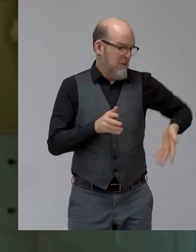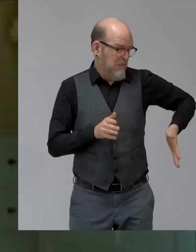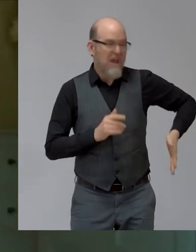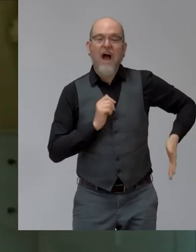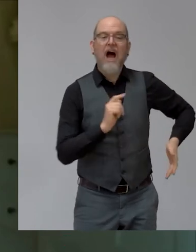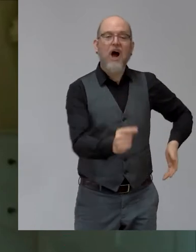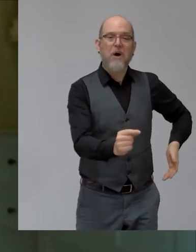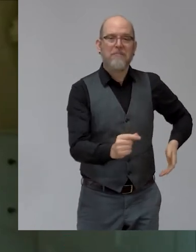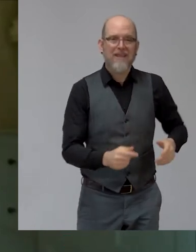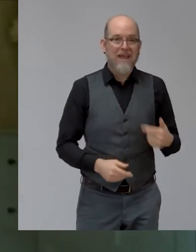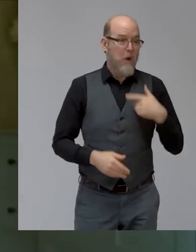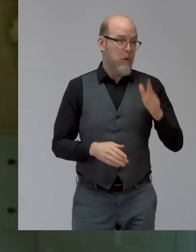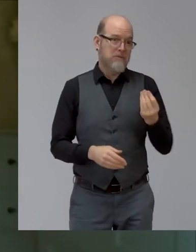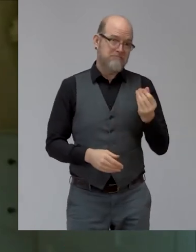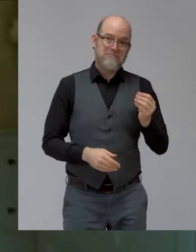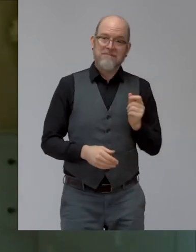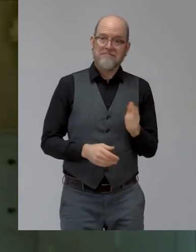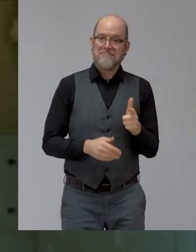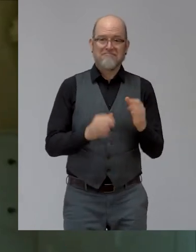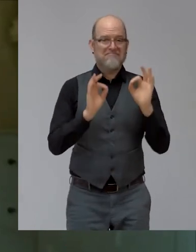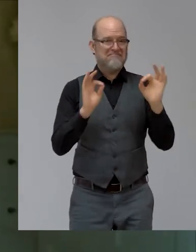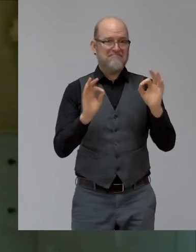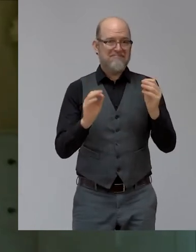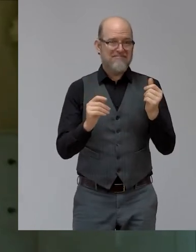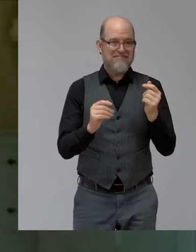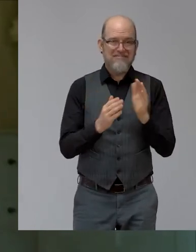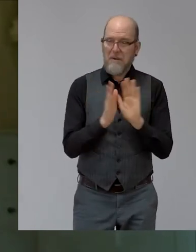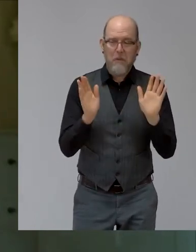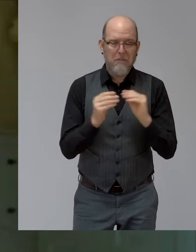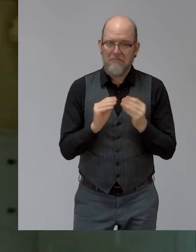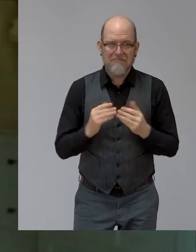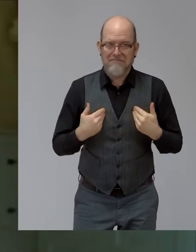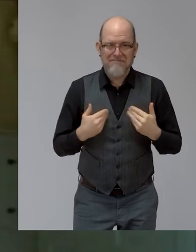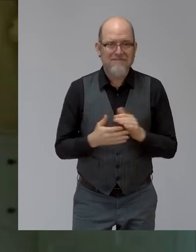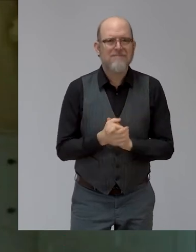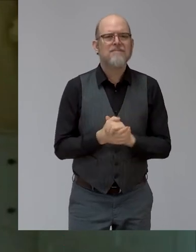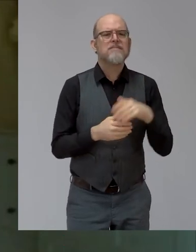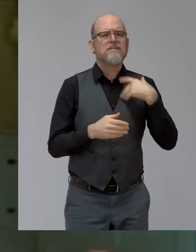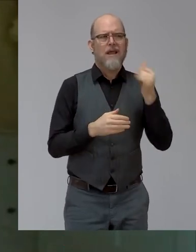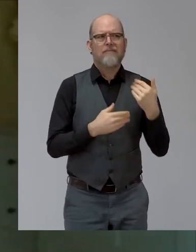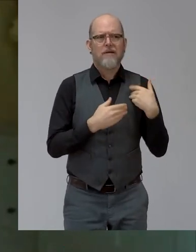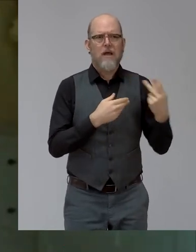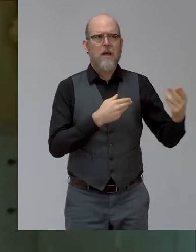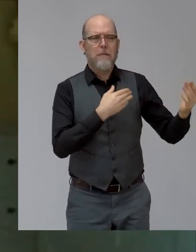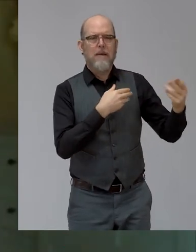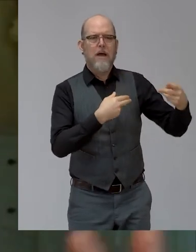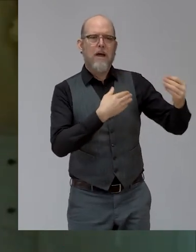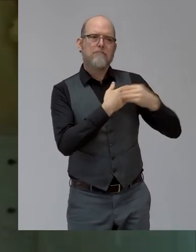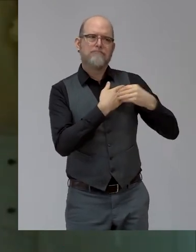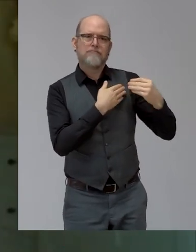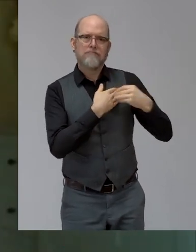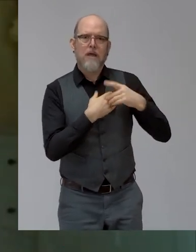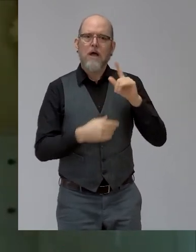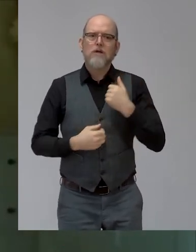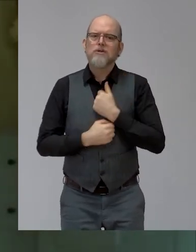and I said, look, you know, I'm getting a lot of notes saying really sorry to, well, don't be sorry for me. You know, and I said, don't be